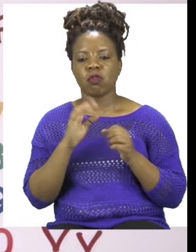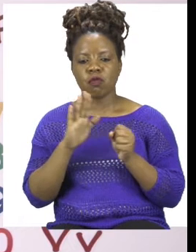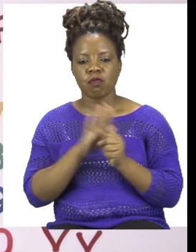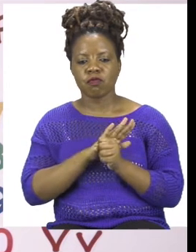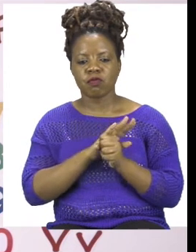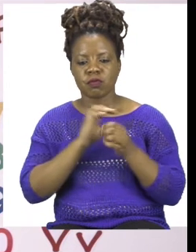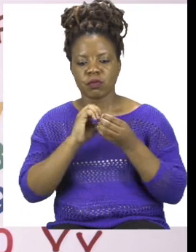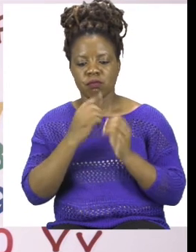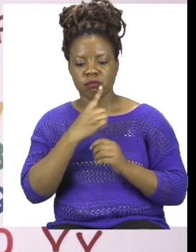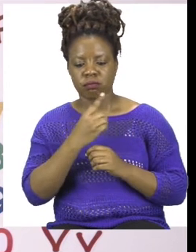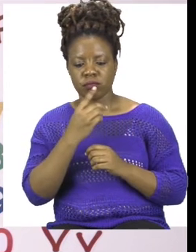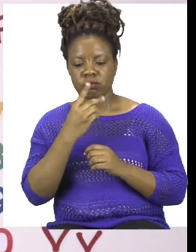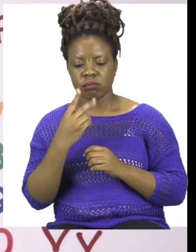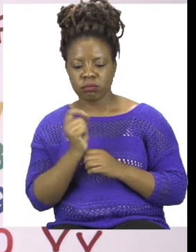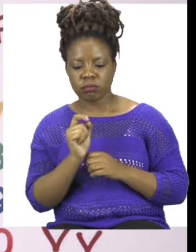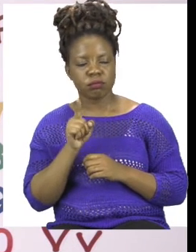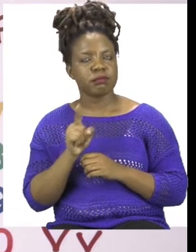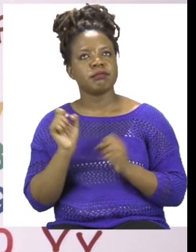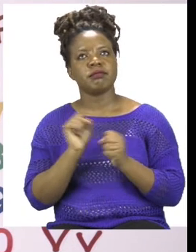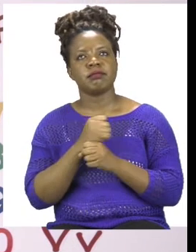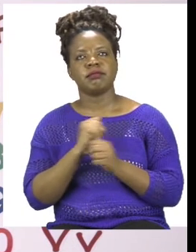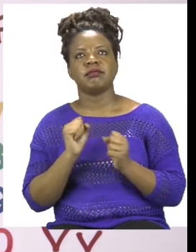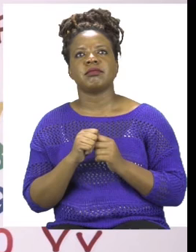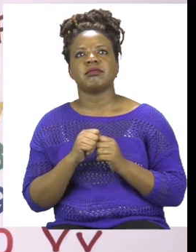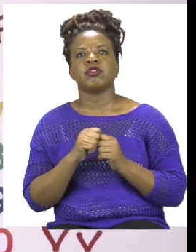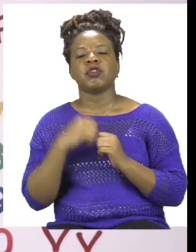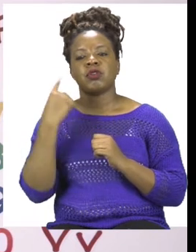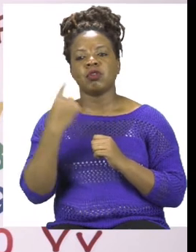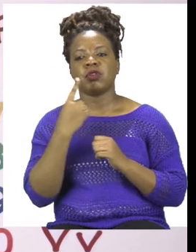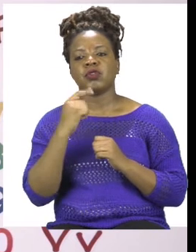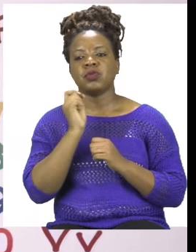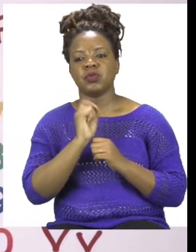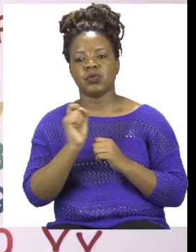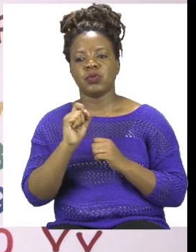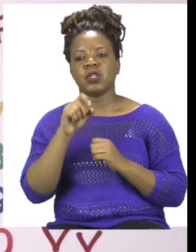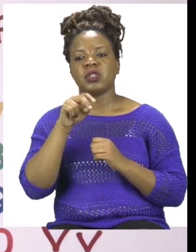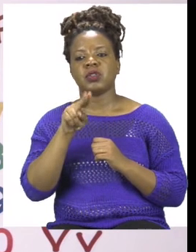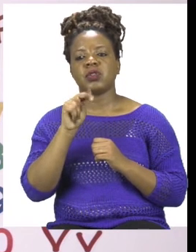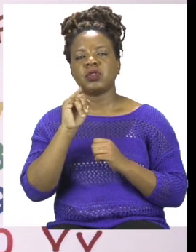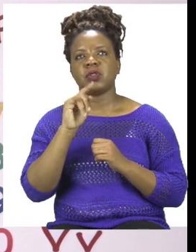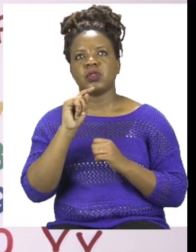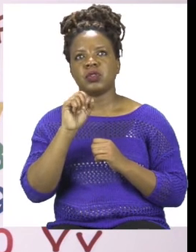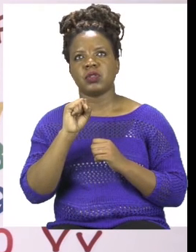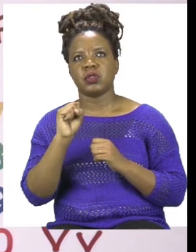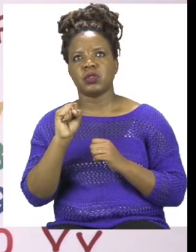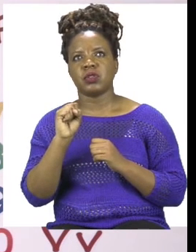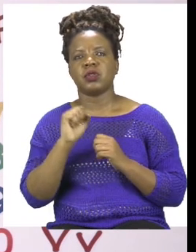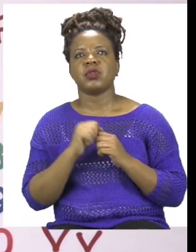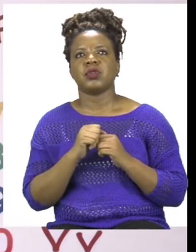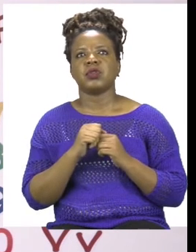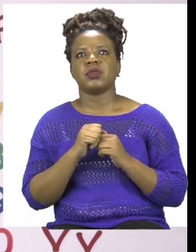not be able to fit here. So what has to happen is that Mrs. Units has to go to Mr. Tens and say